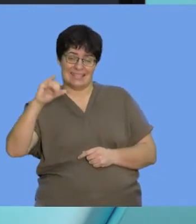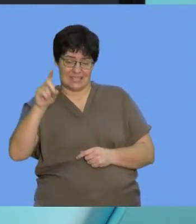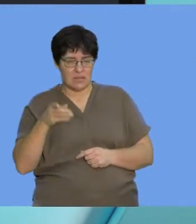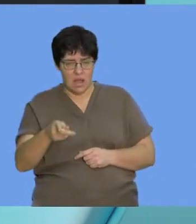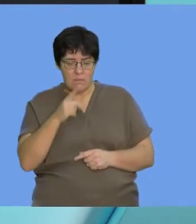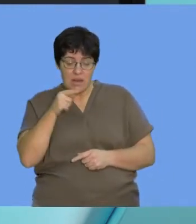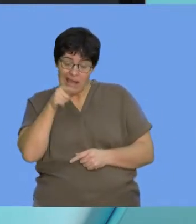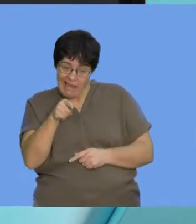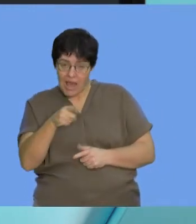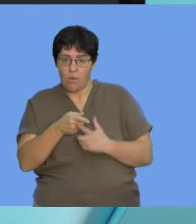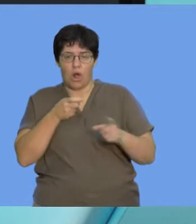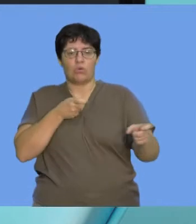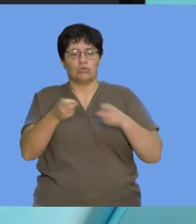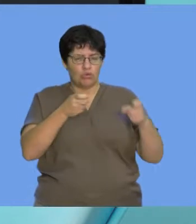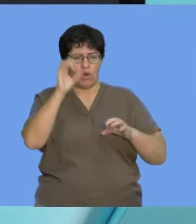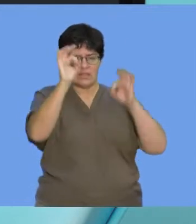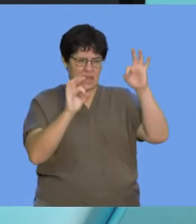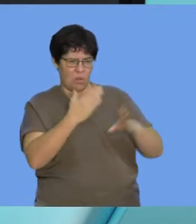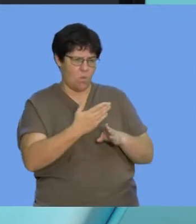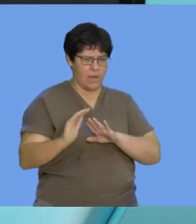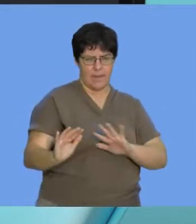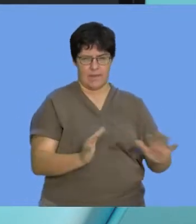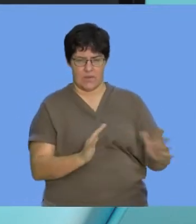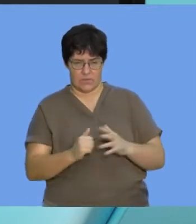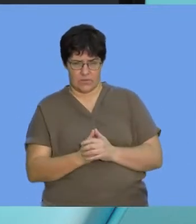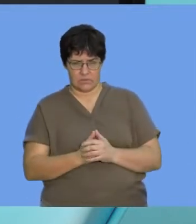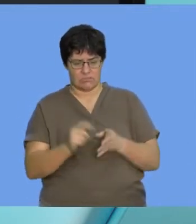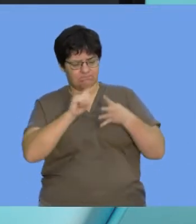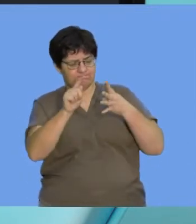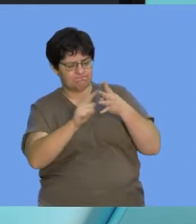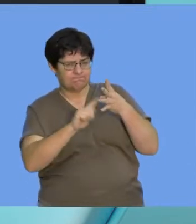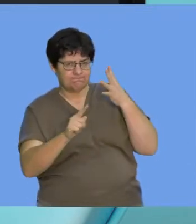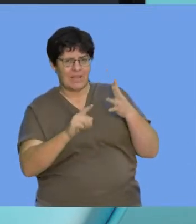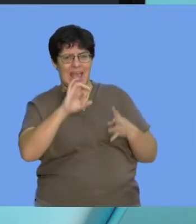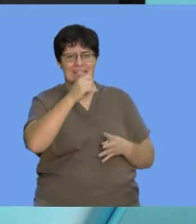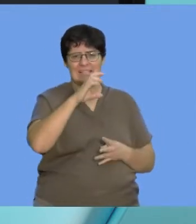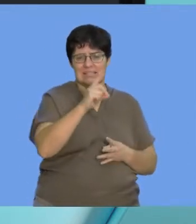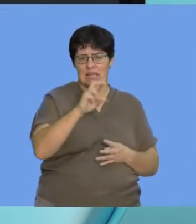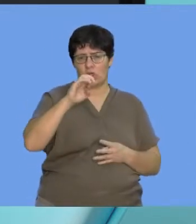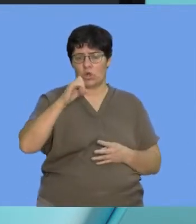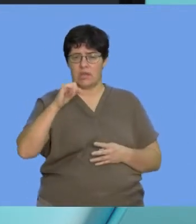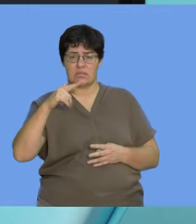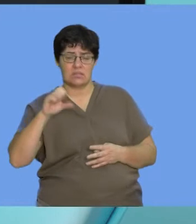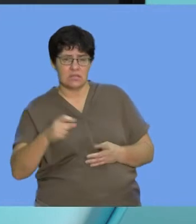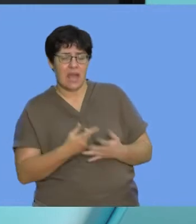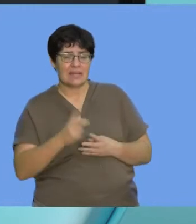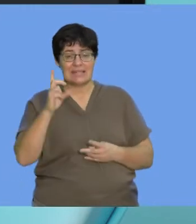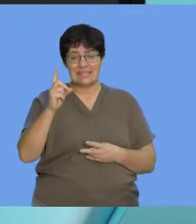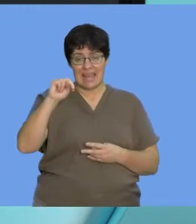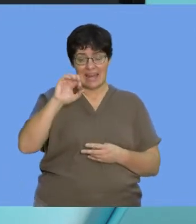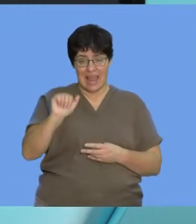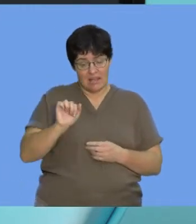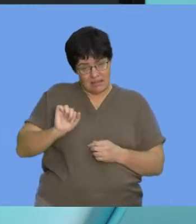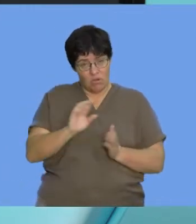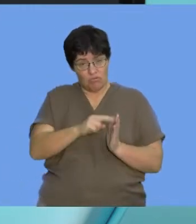and controls how a cell functions. So let's try and understand what are the different types of nucleic acids and try and understand how DNA